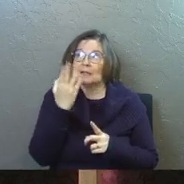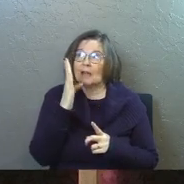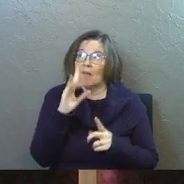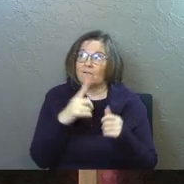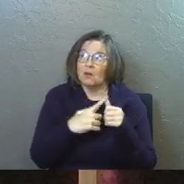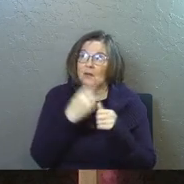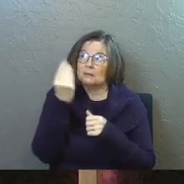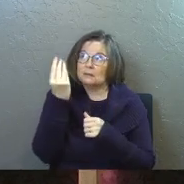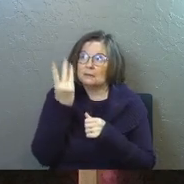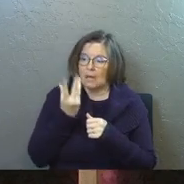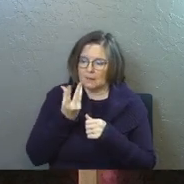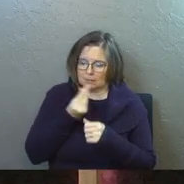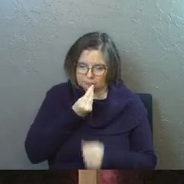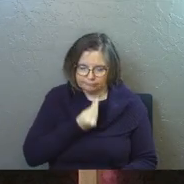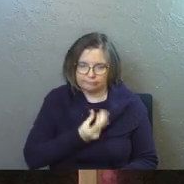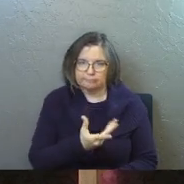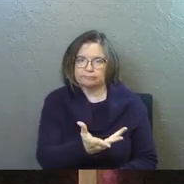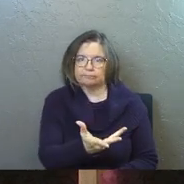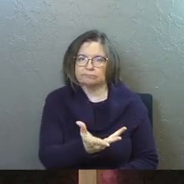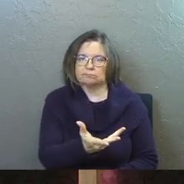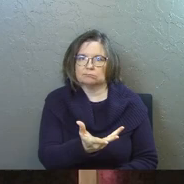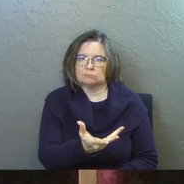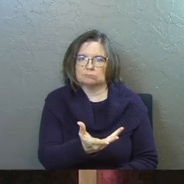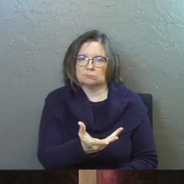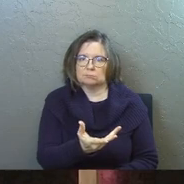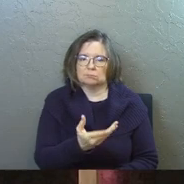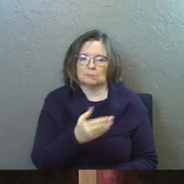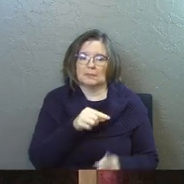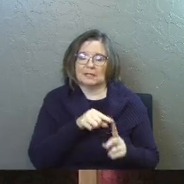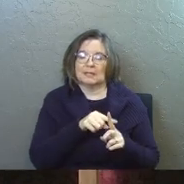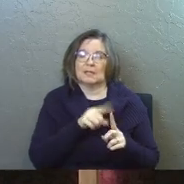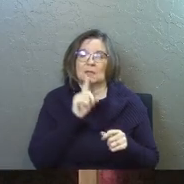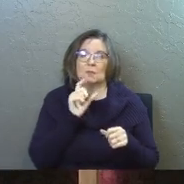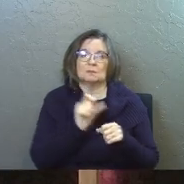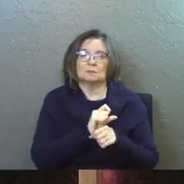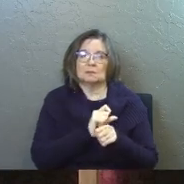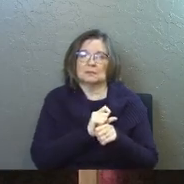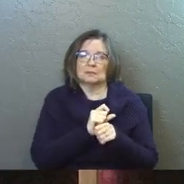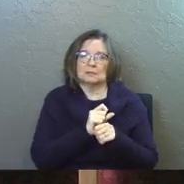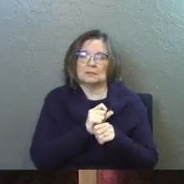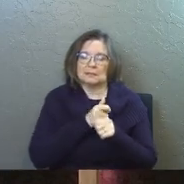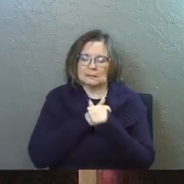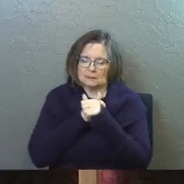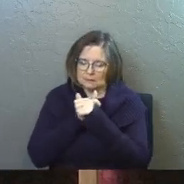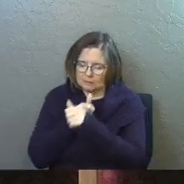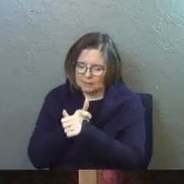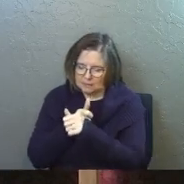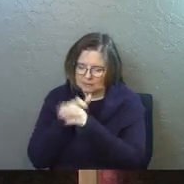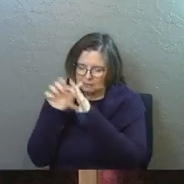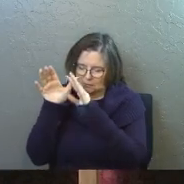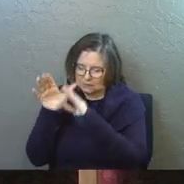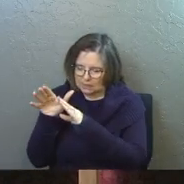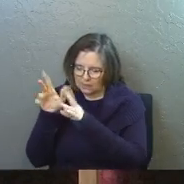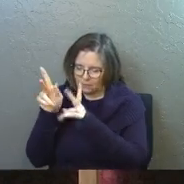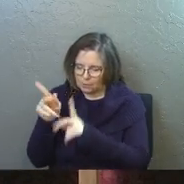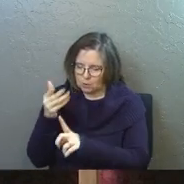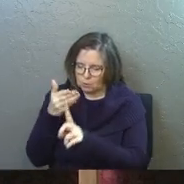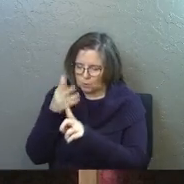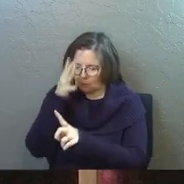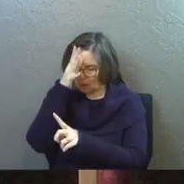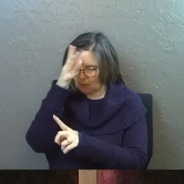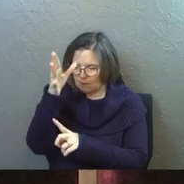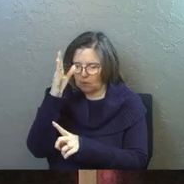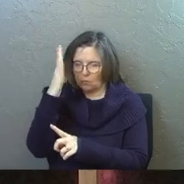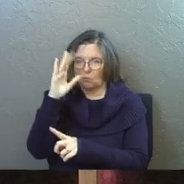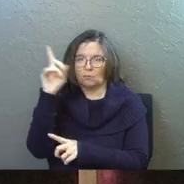God, the father has given me those words to speak. He was an absolutely submissive person to God, the